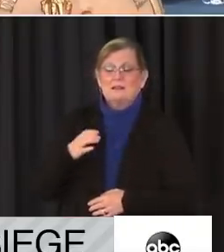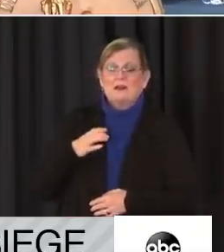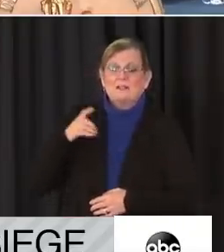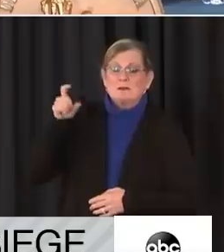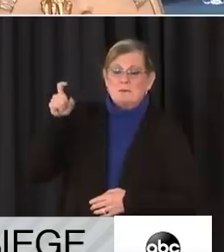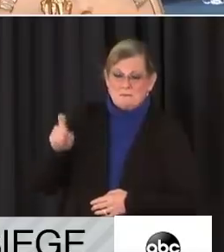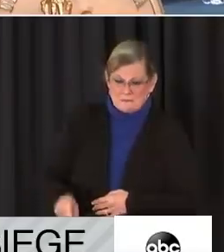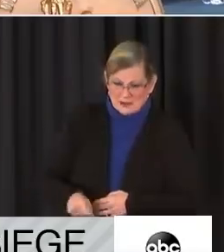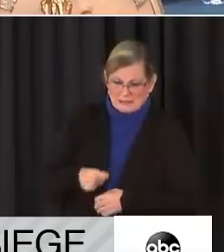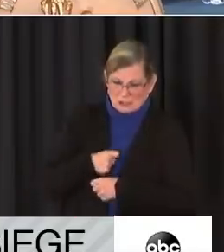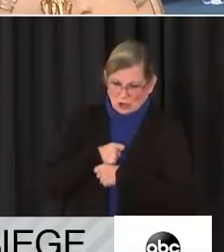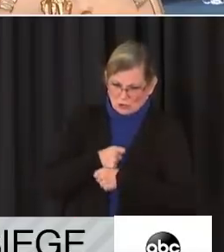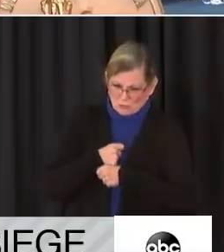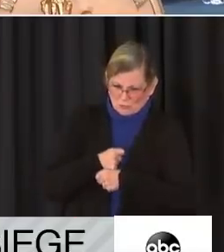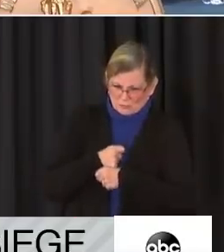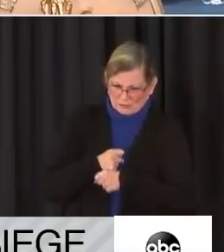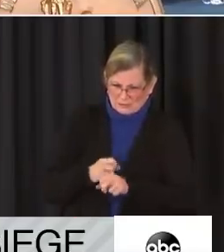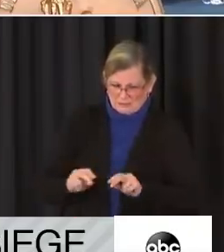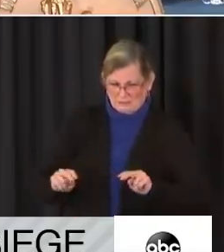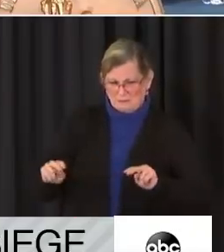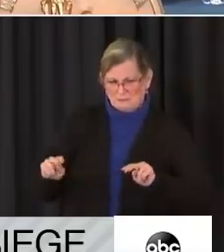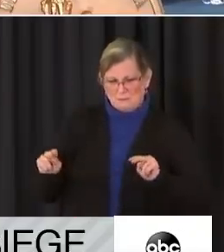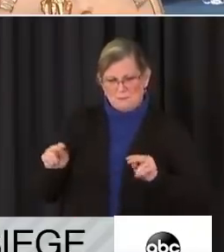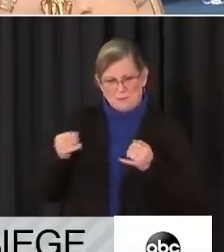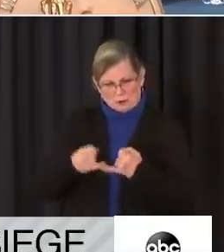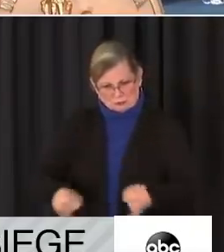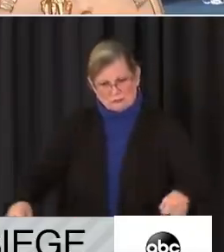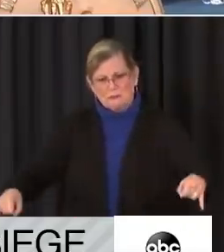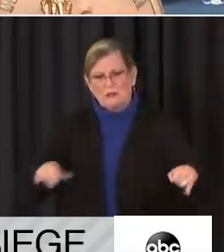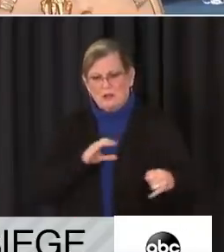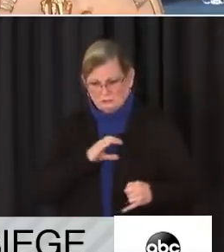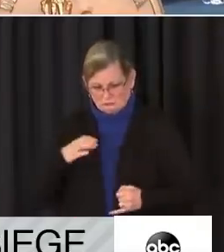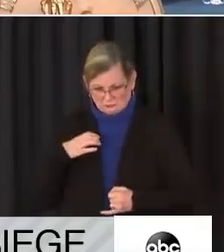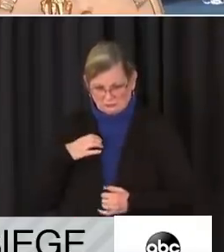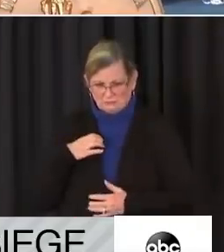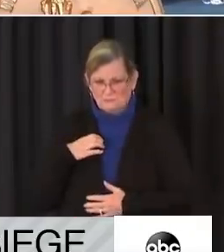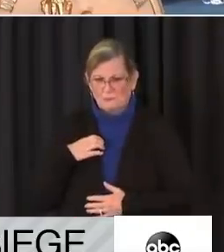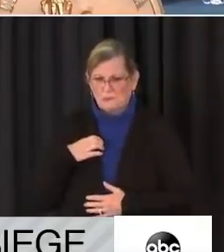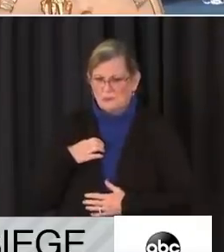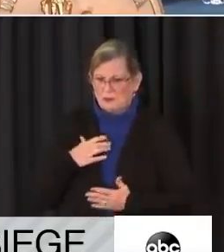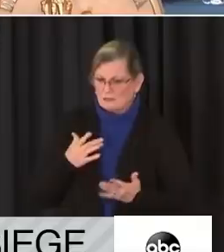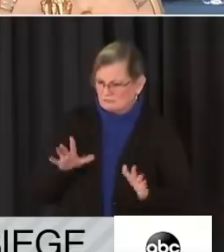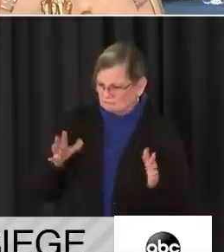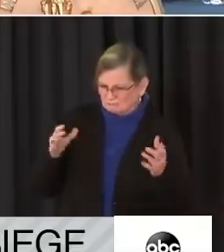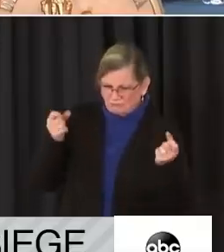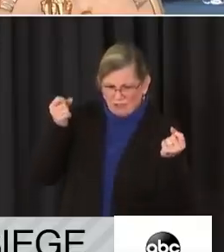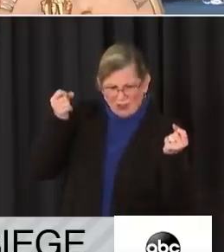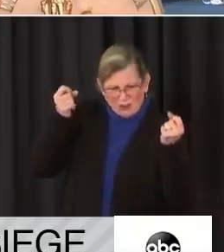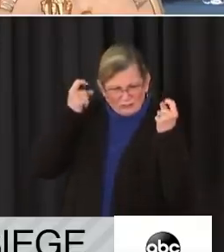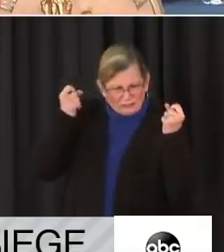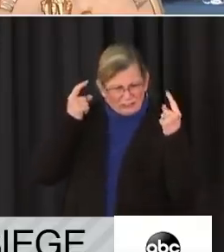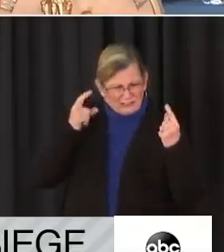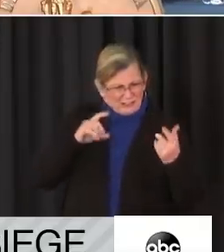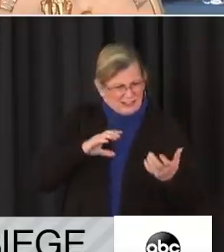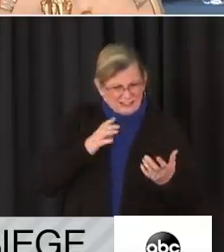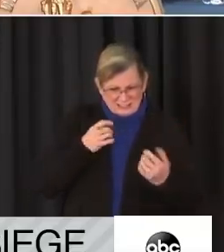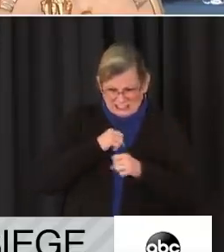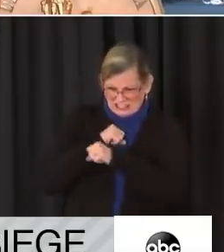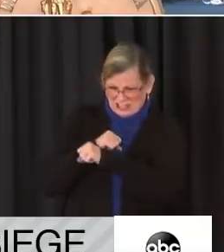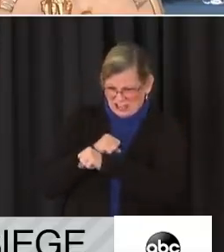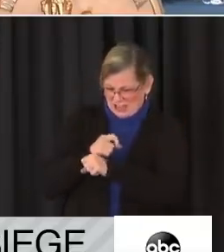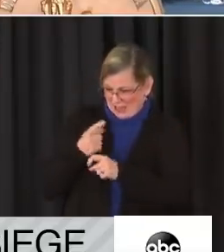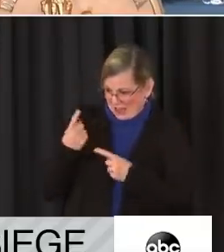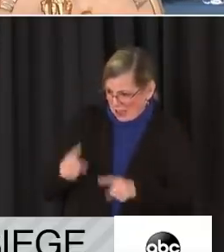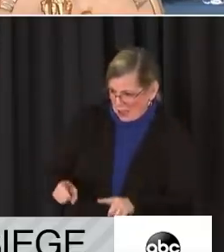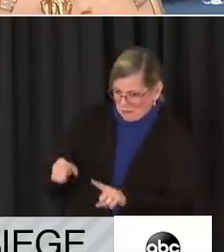create a nonpartisan commission to understand the catastrophic security failures that happened at the Capitol